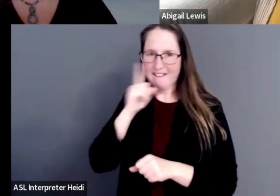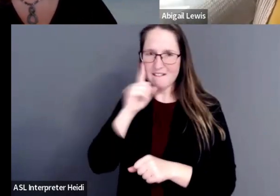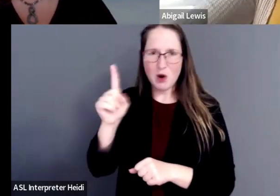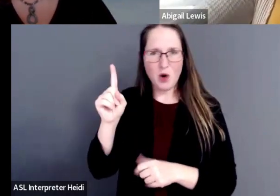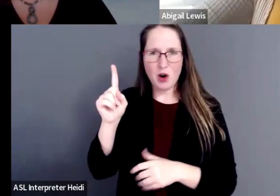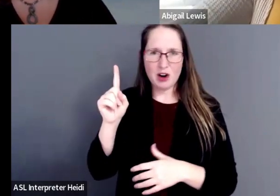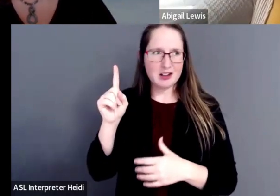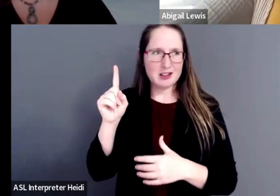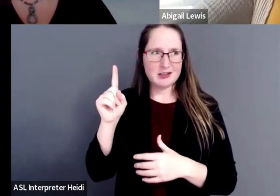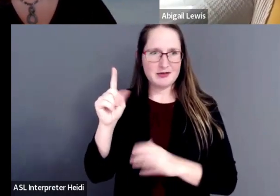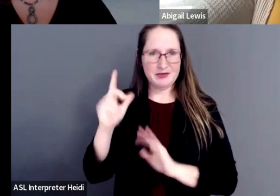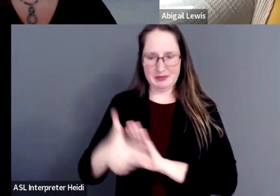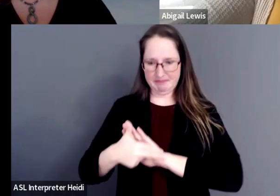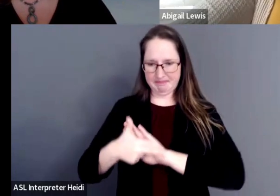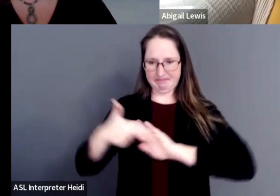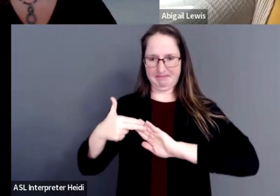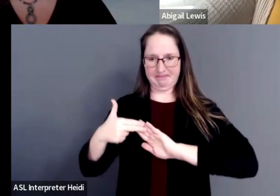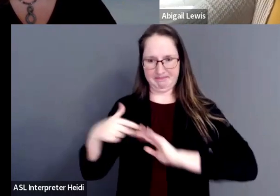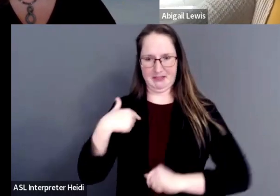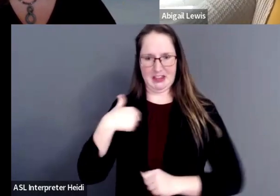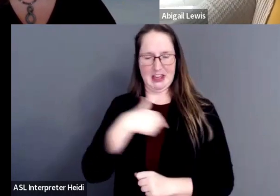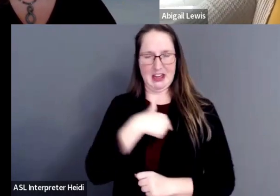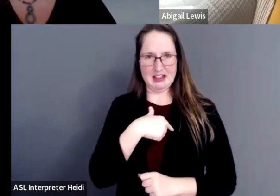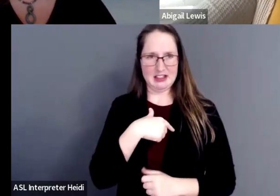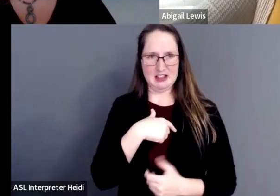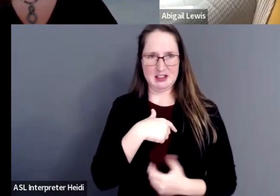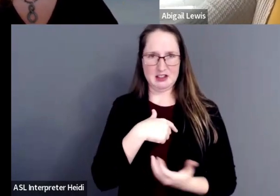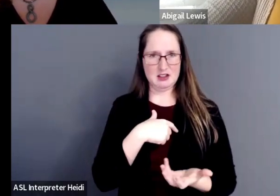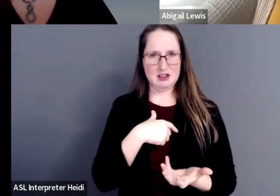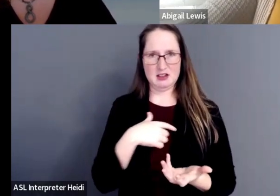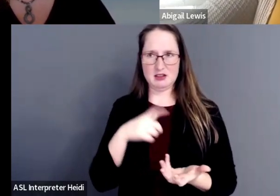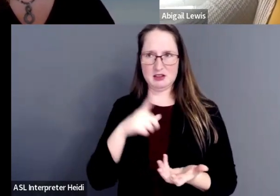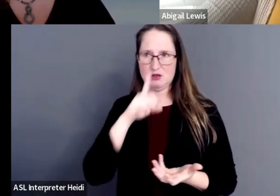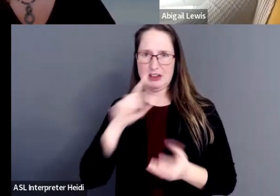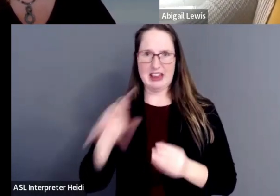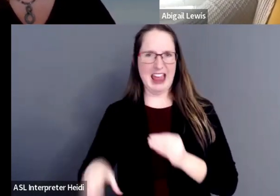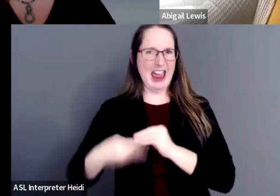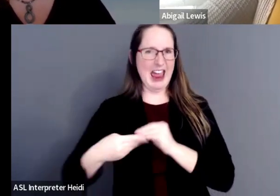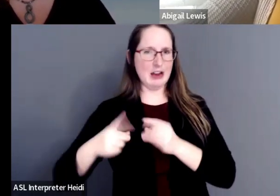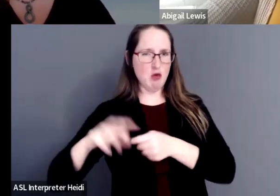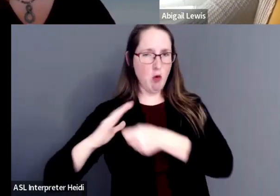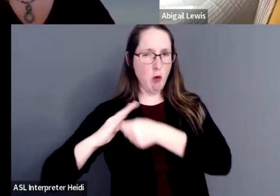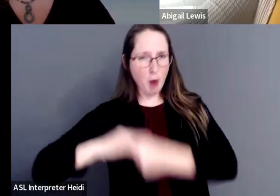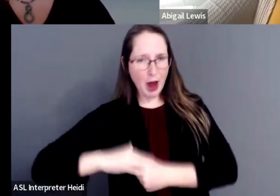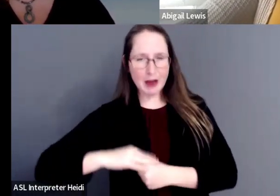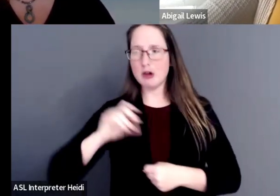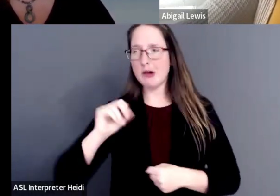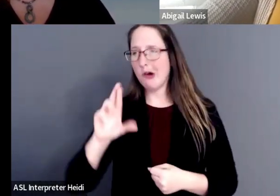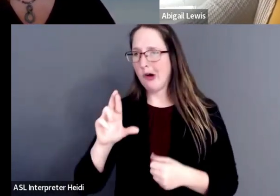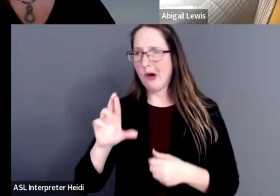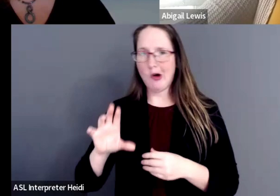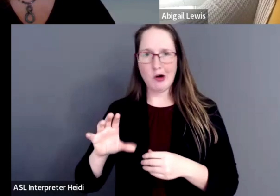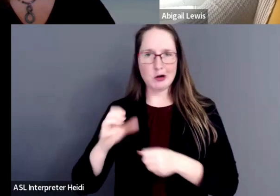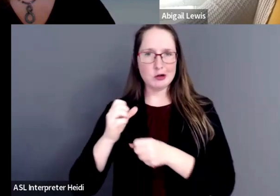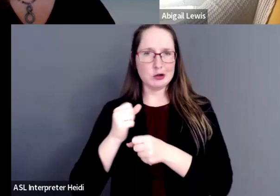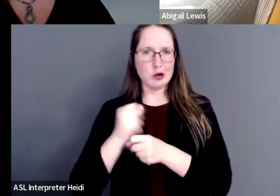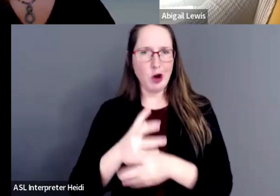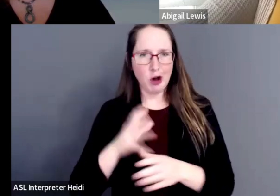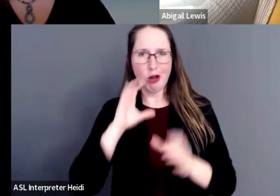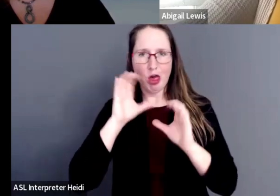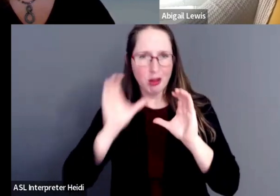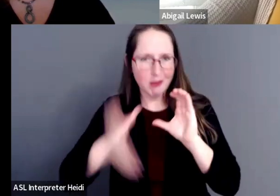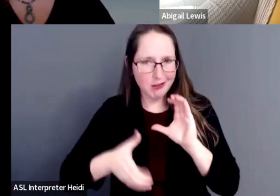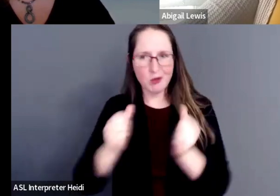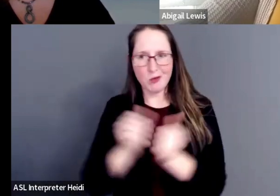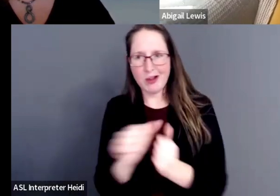define us in a way that adds to the oppression or causes miscommunication